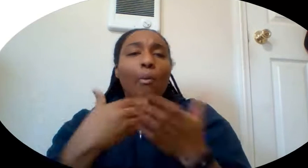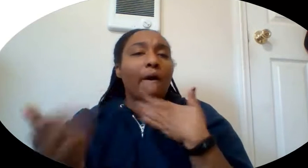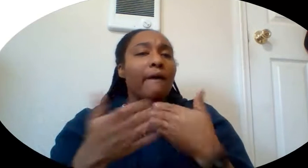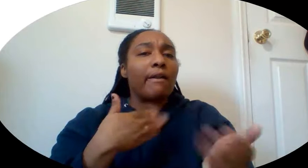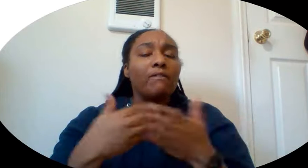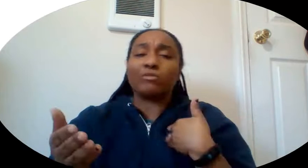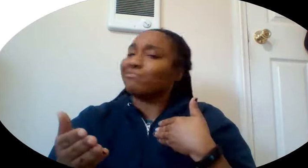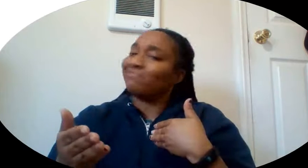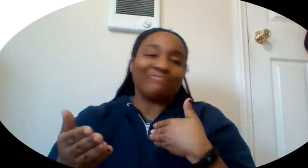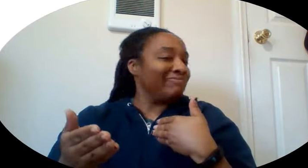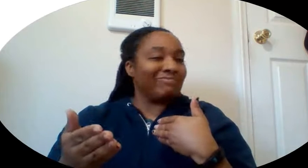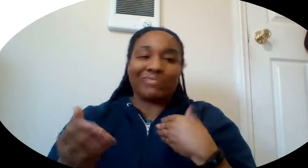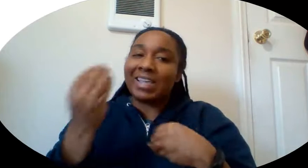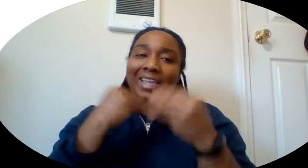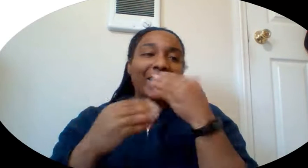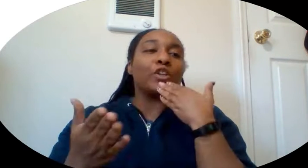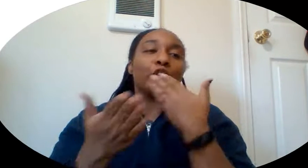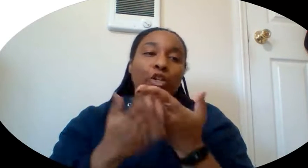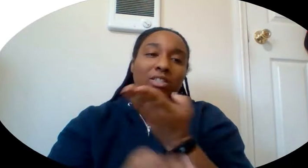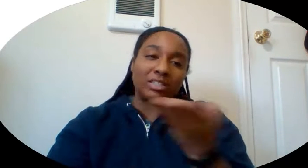take care of your body, eat good stuff.